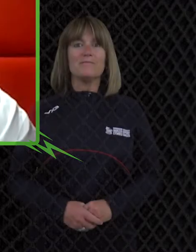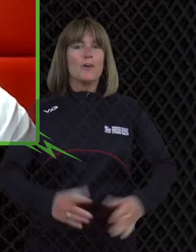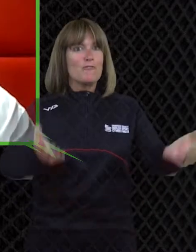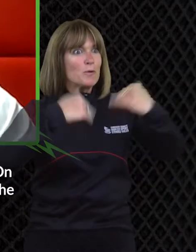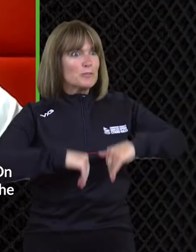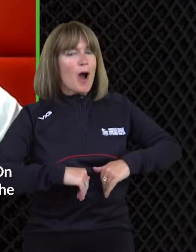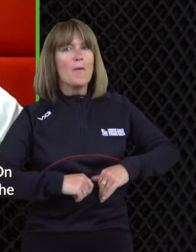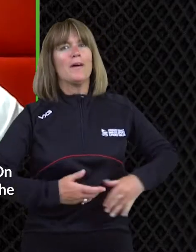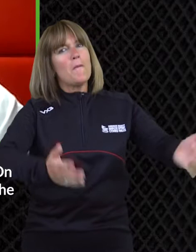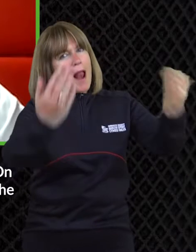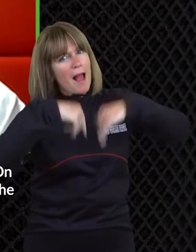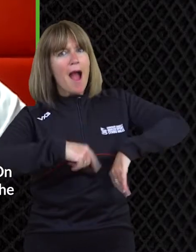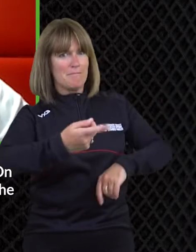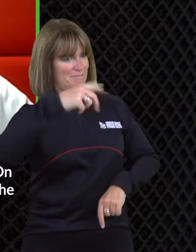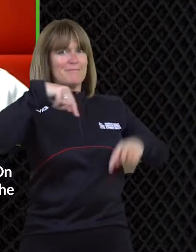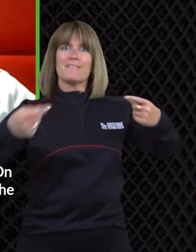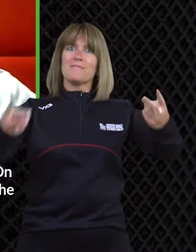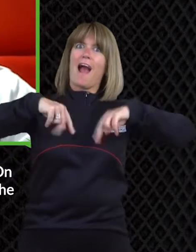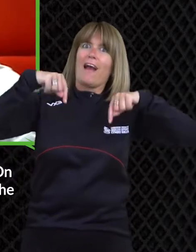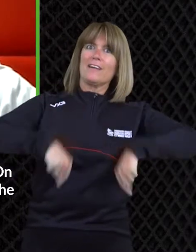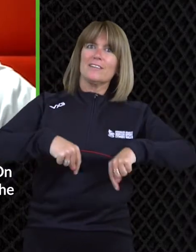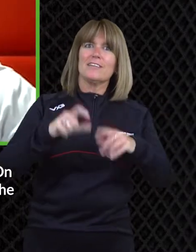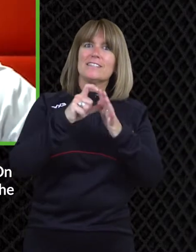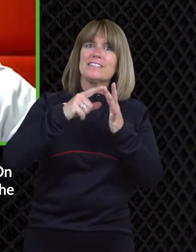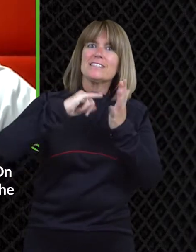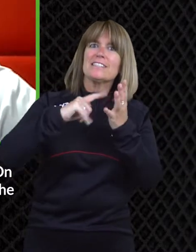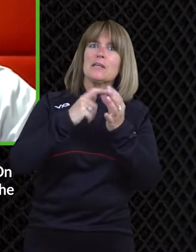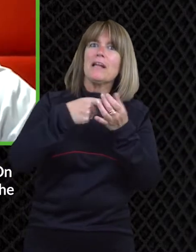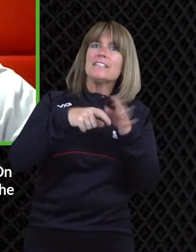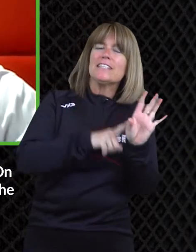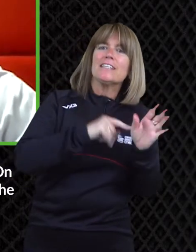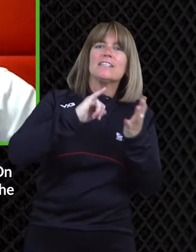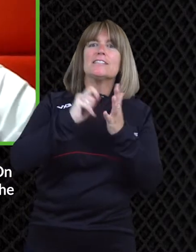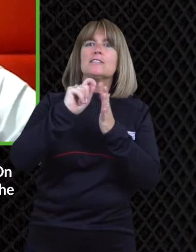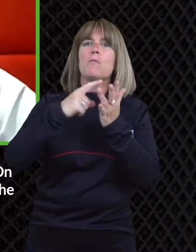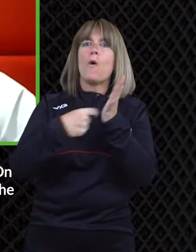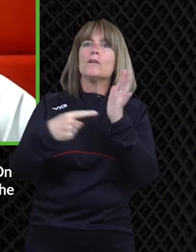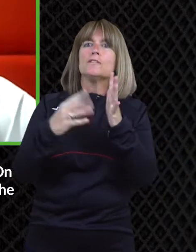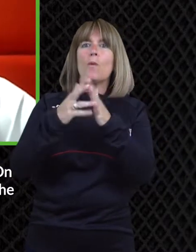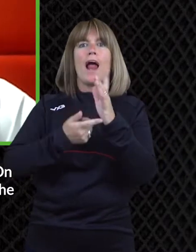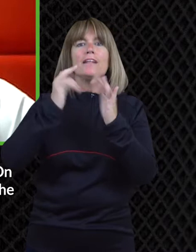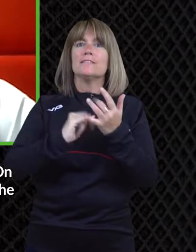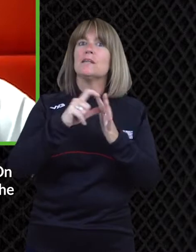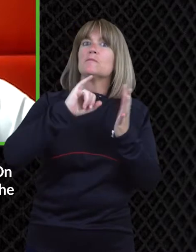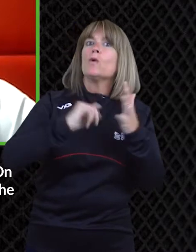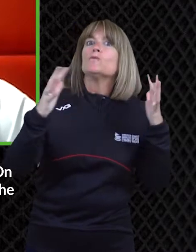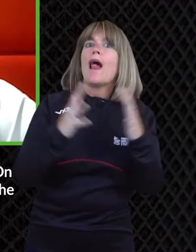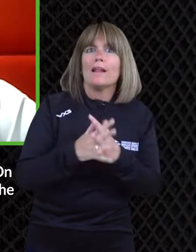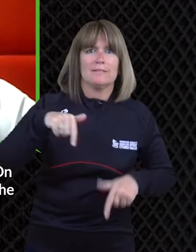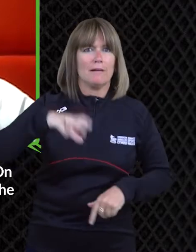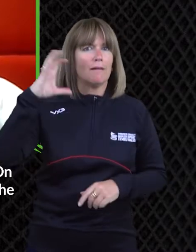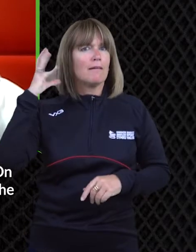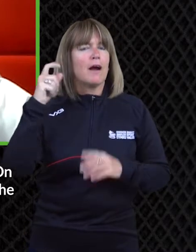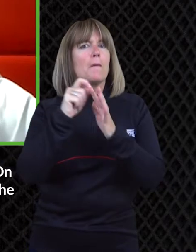chryso welcome back to the disability sport wales podcast with me your host james ledger on